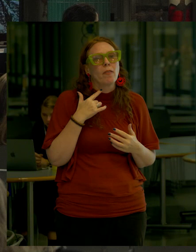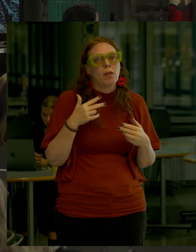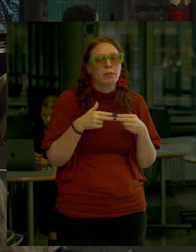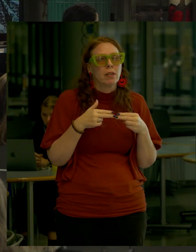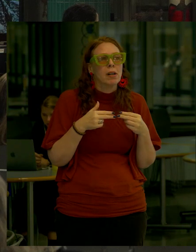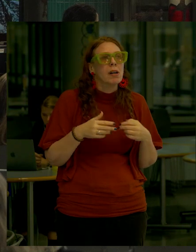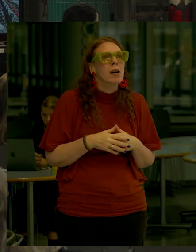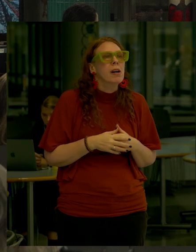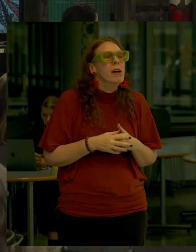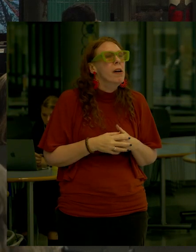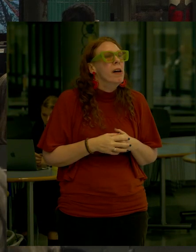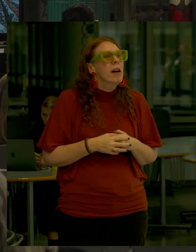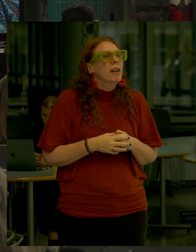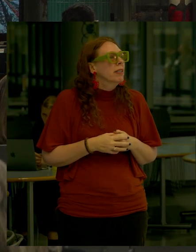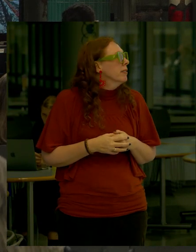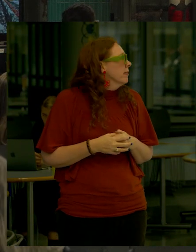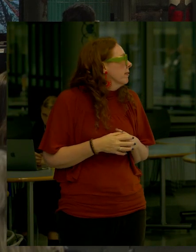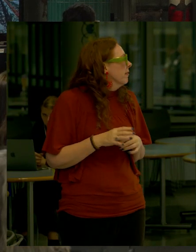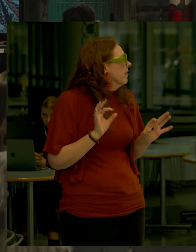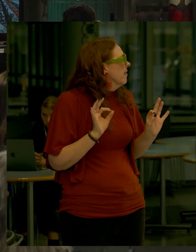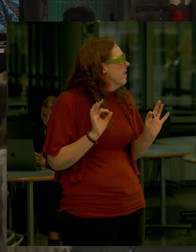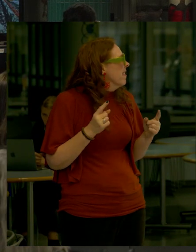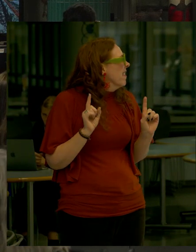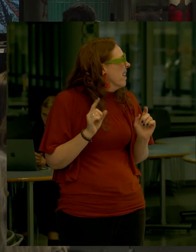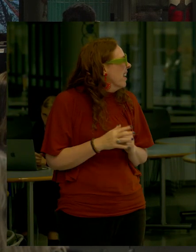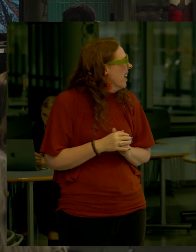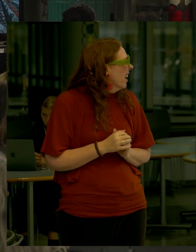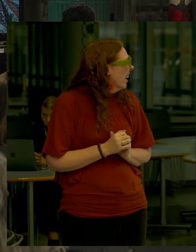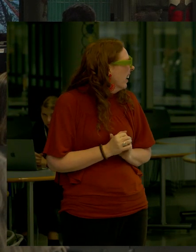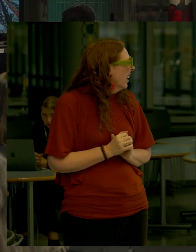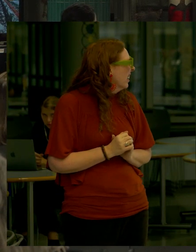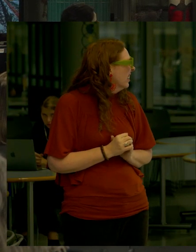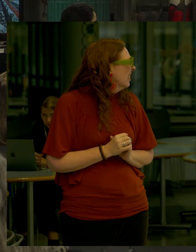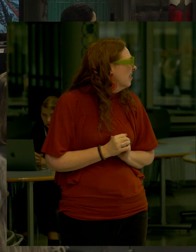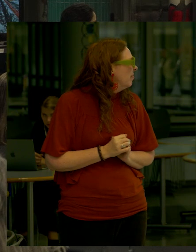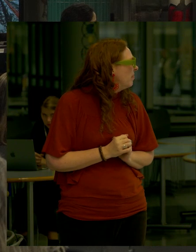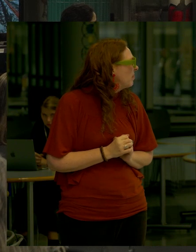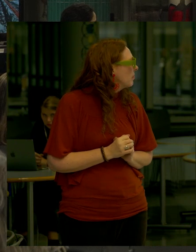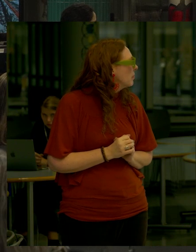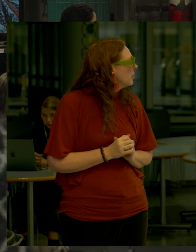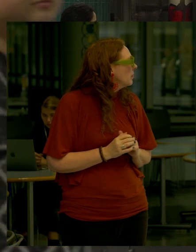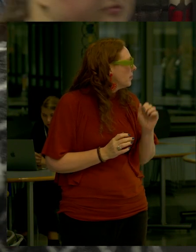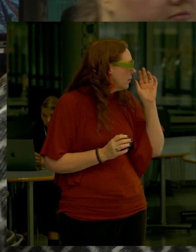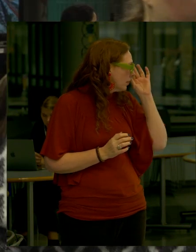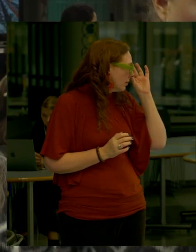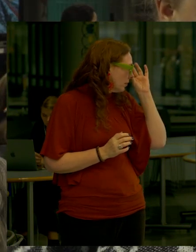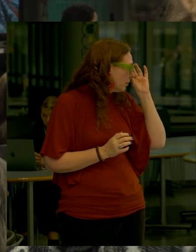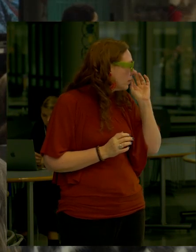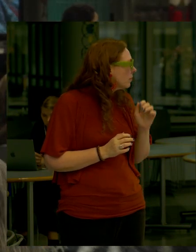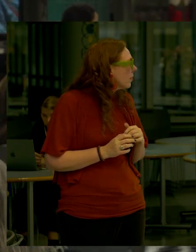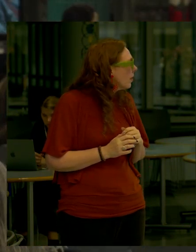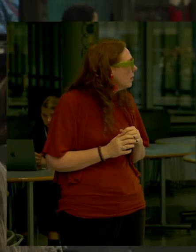I'll just keep talking as you Yep, go back Nope Yeah, right No, the one where you have the park